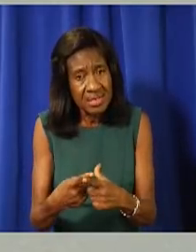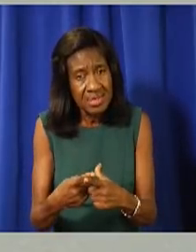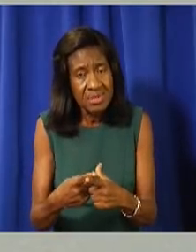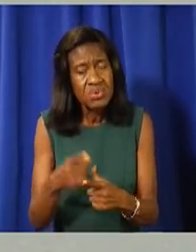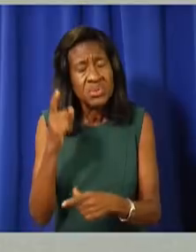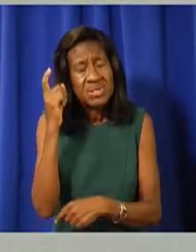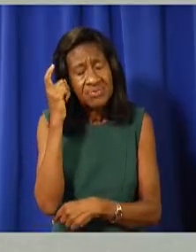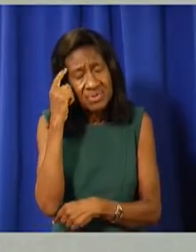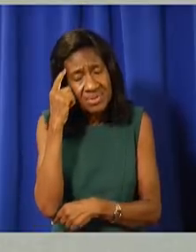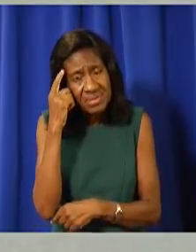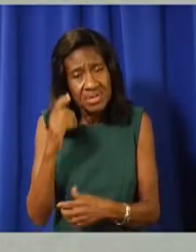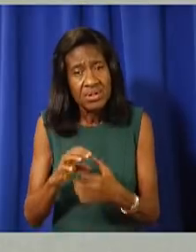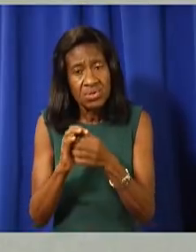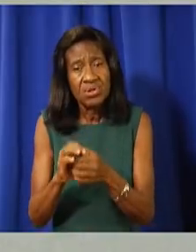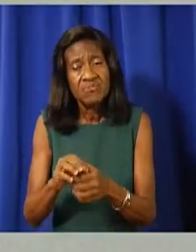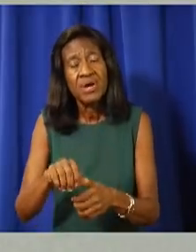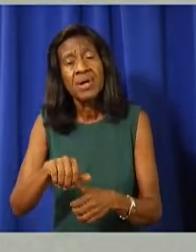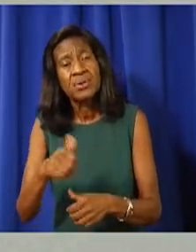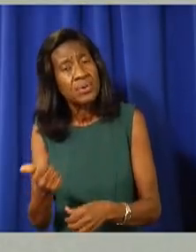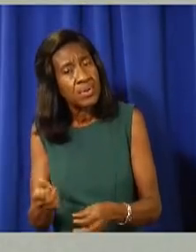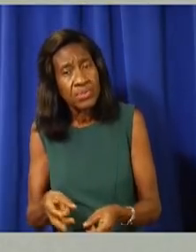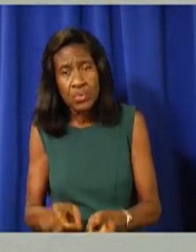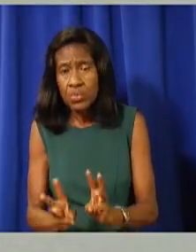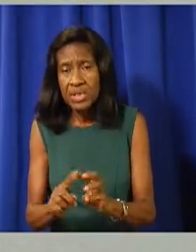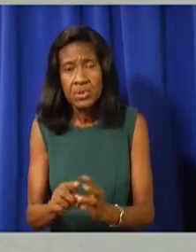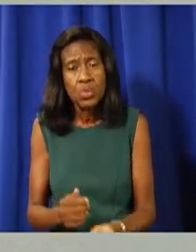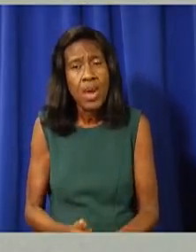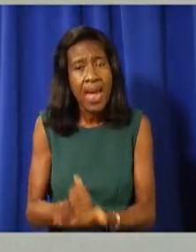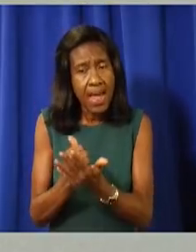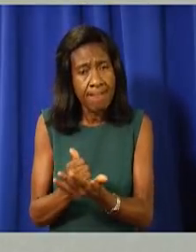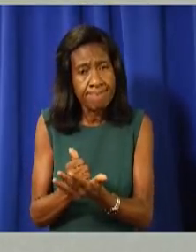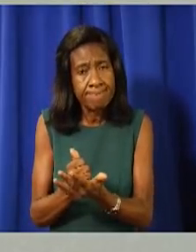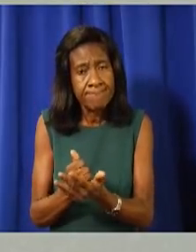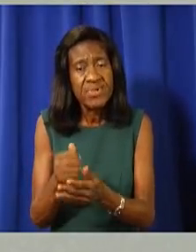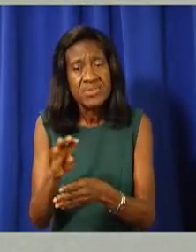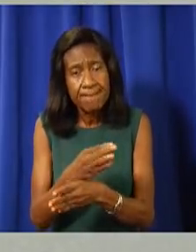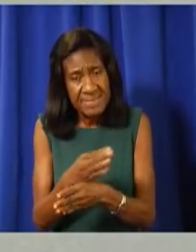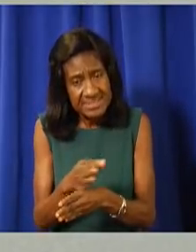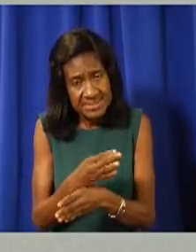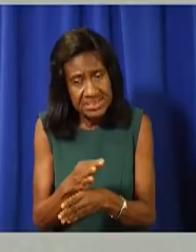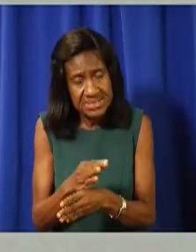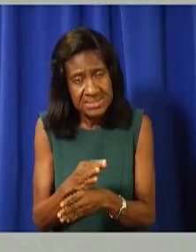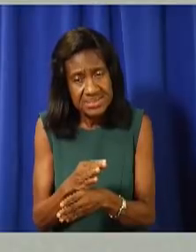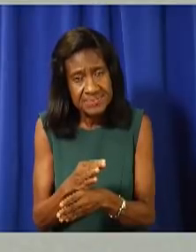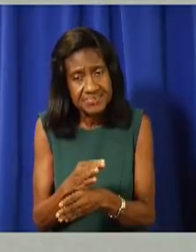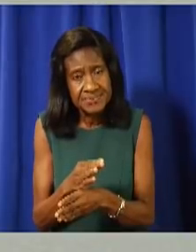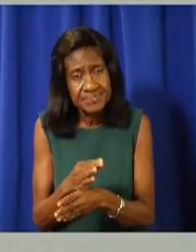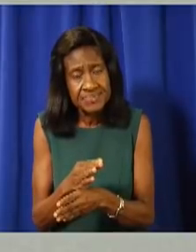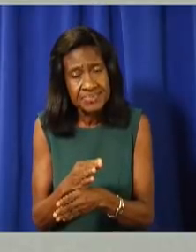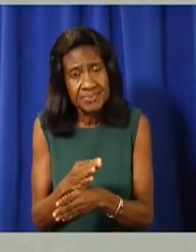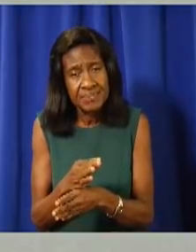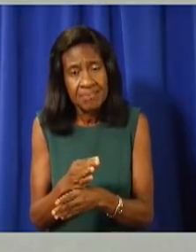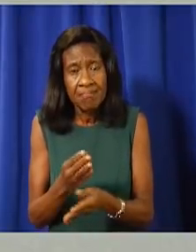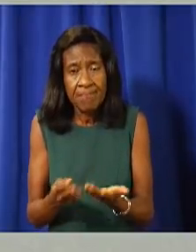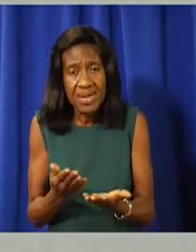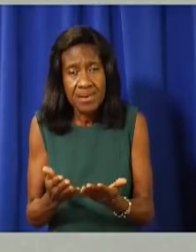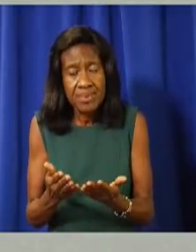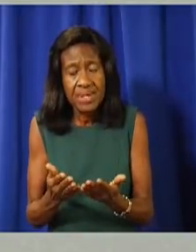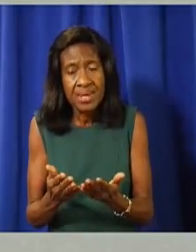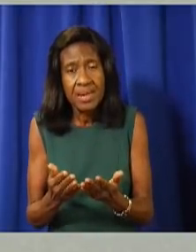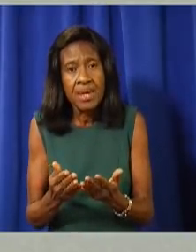businesses from going under and extensions of the current stipend regime.